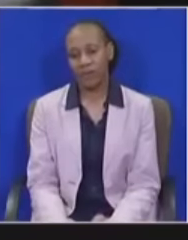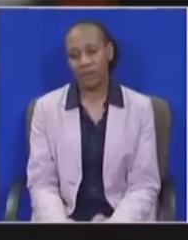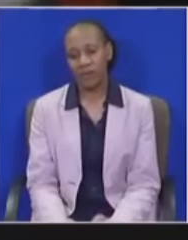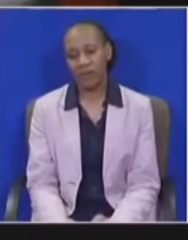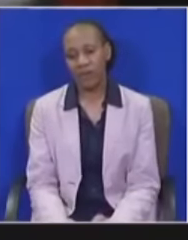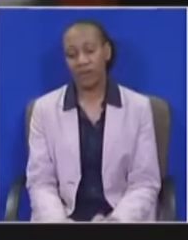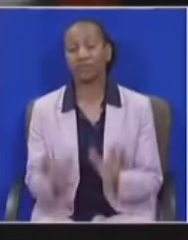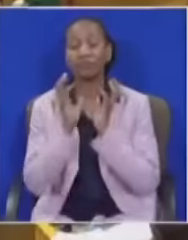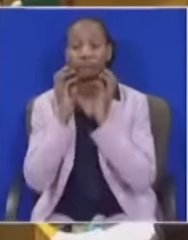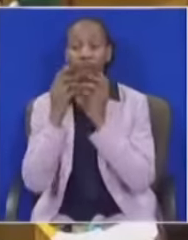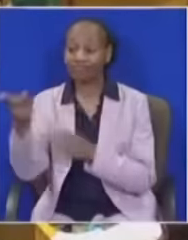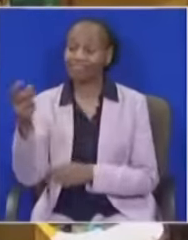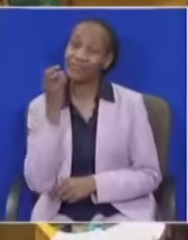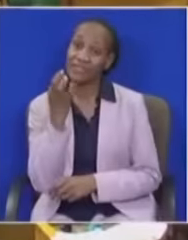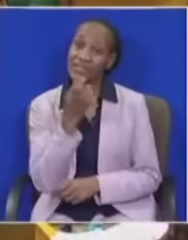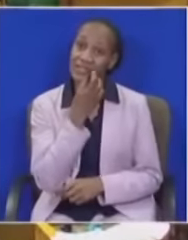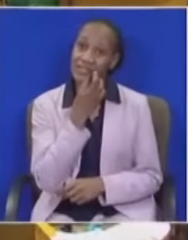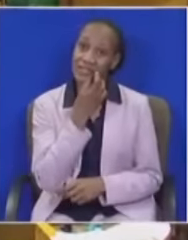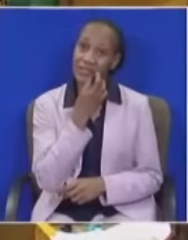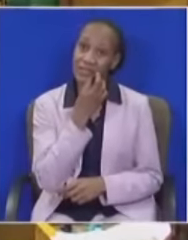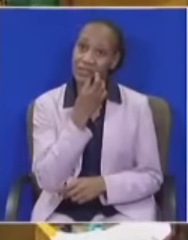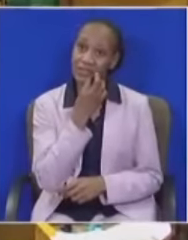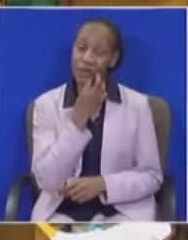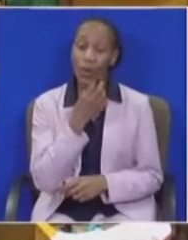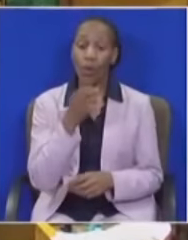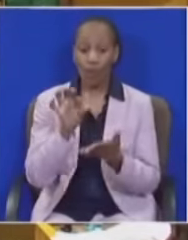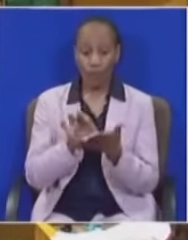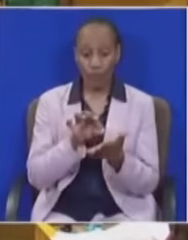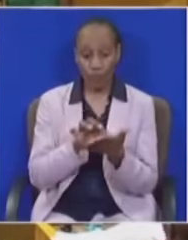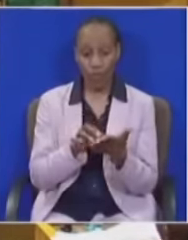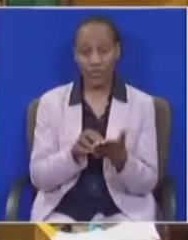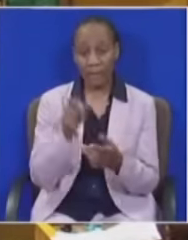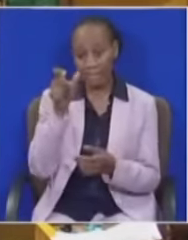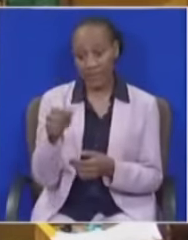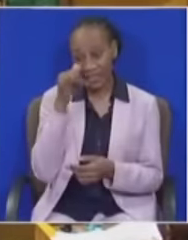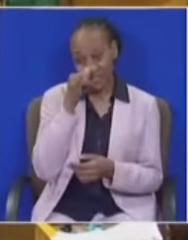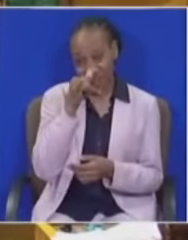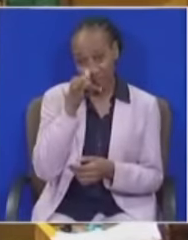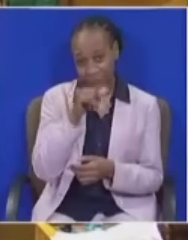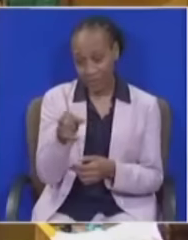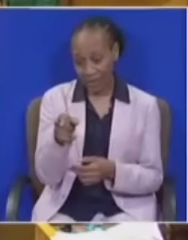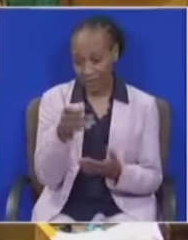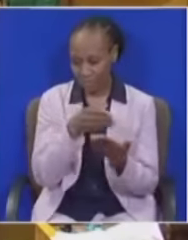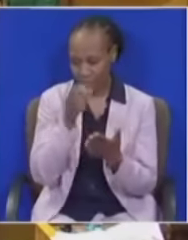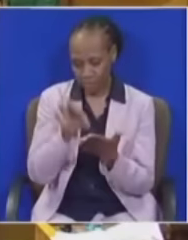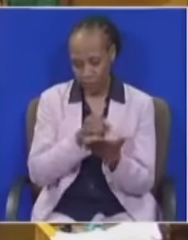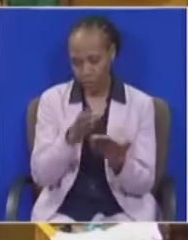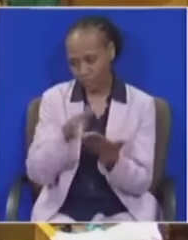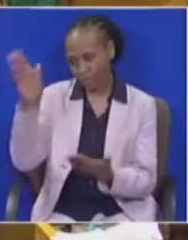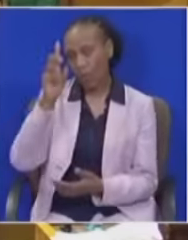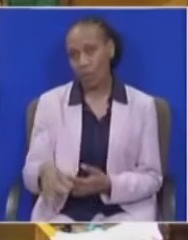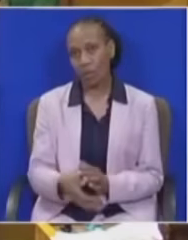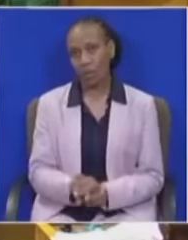Honorable Malema has just said that he's going to vote a criminal out. It is unparliamentary. Please. Honorable